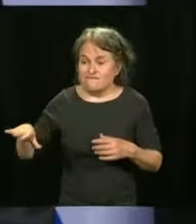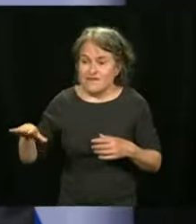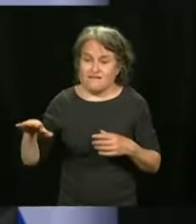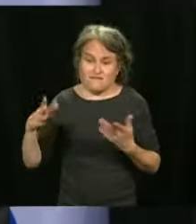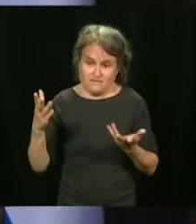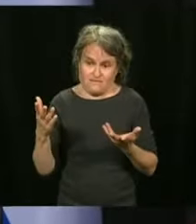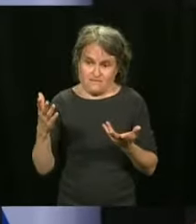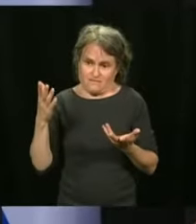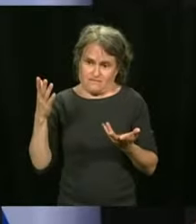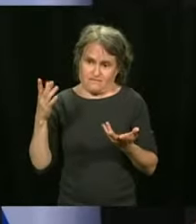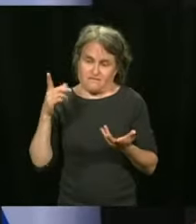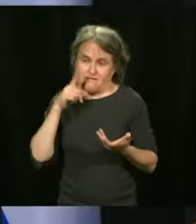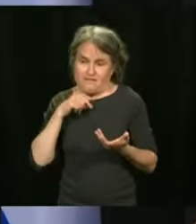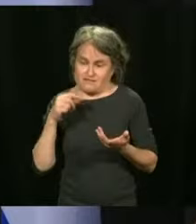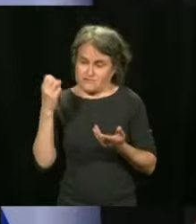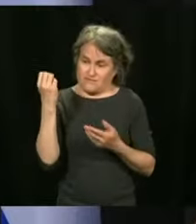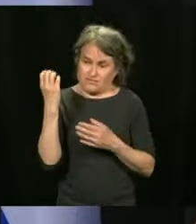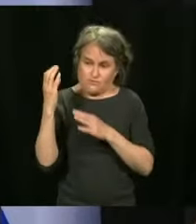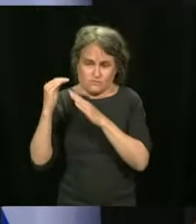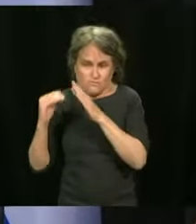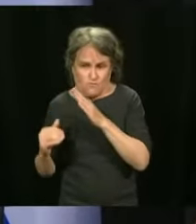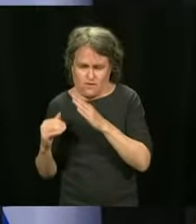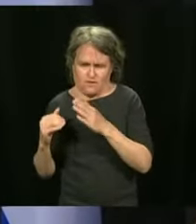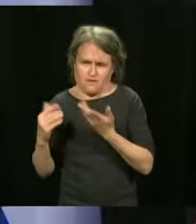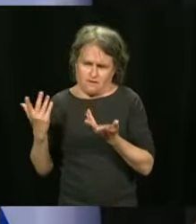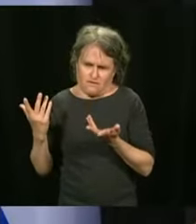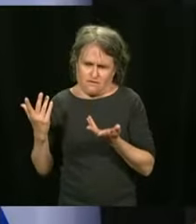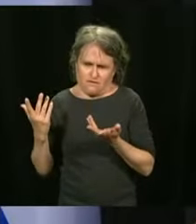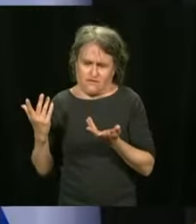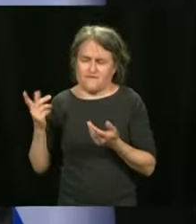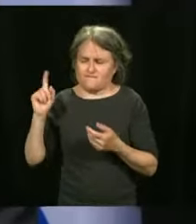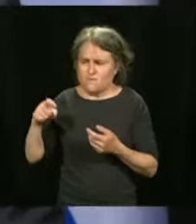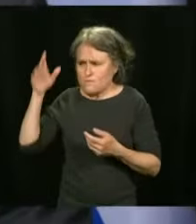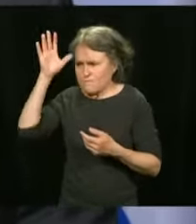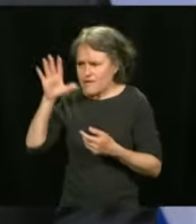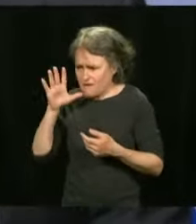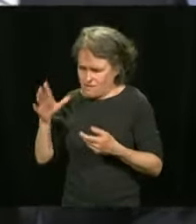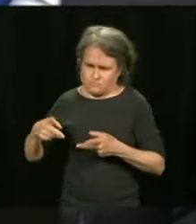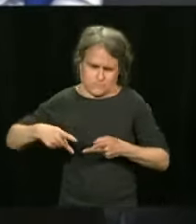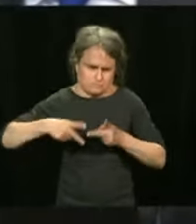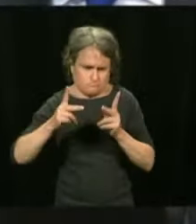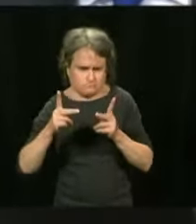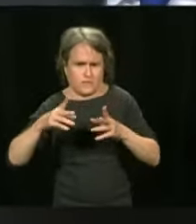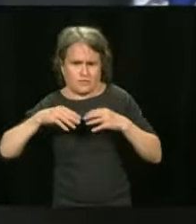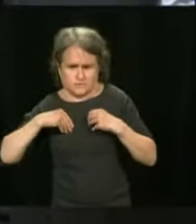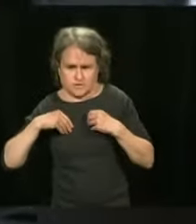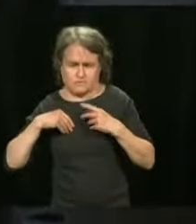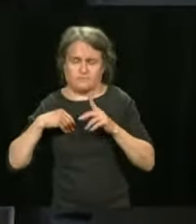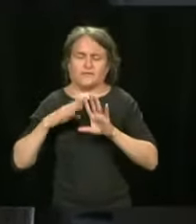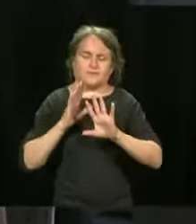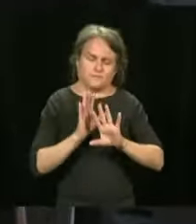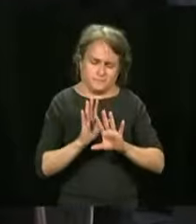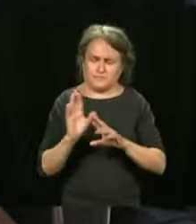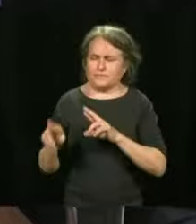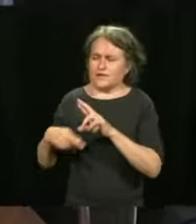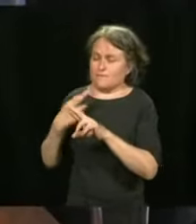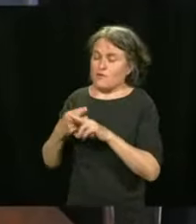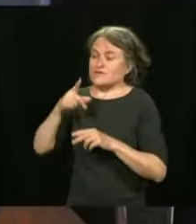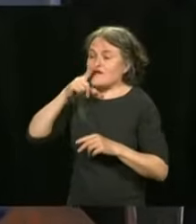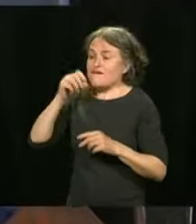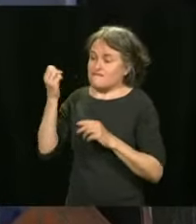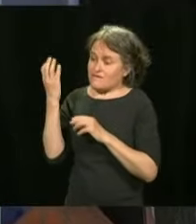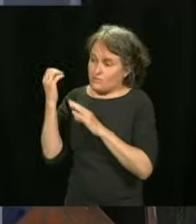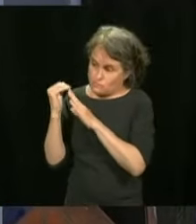child has to occur? Well, we have to understand that for vaccination, a child above 14 can